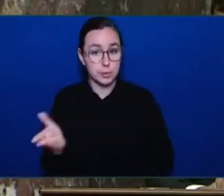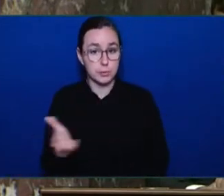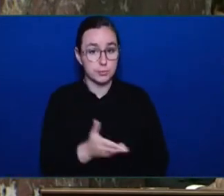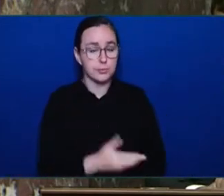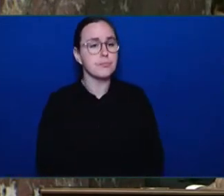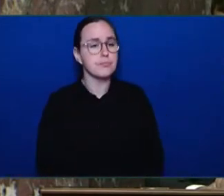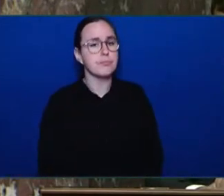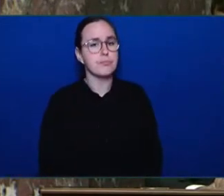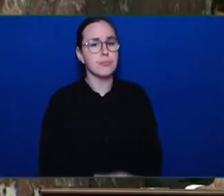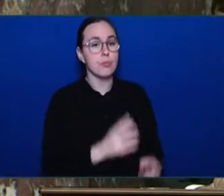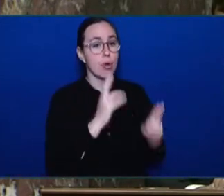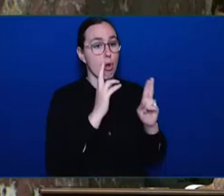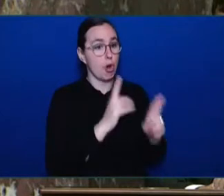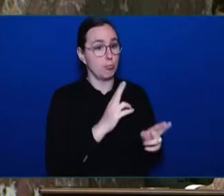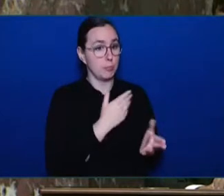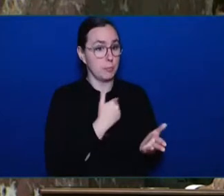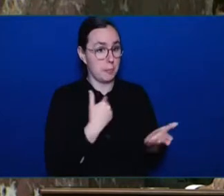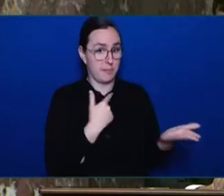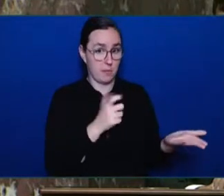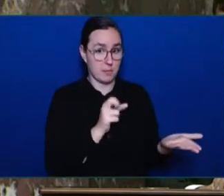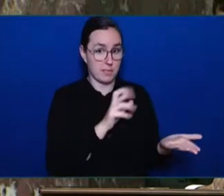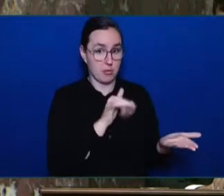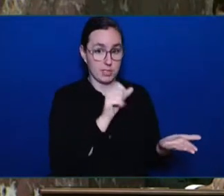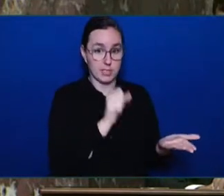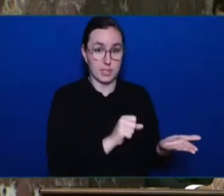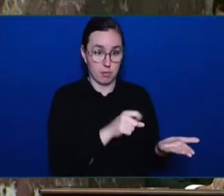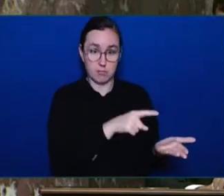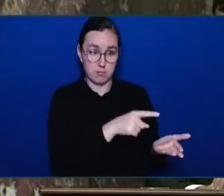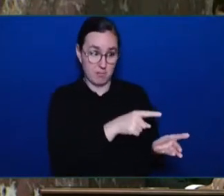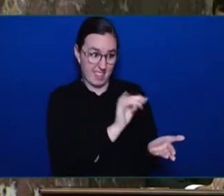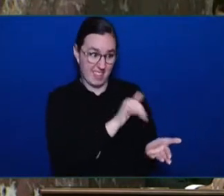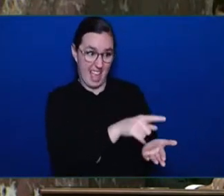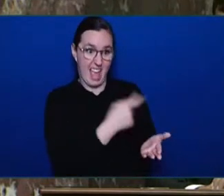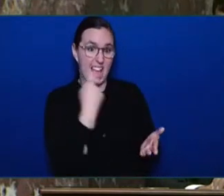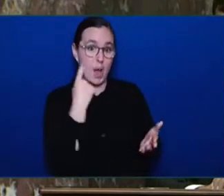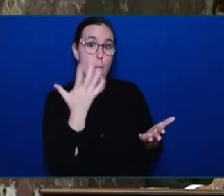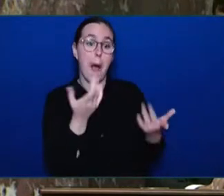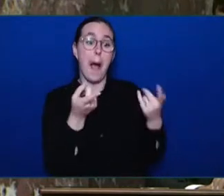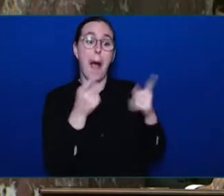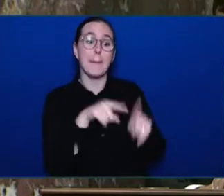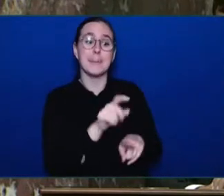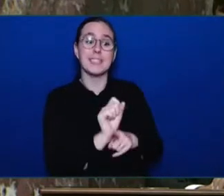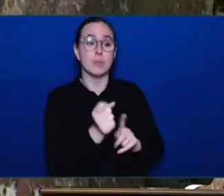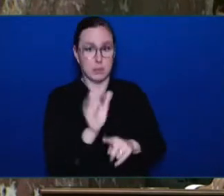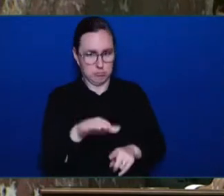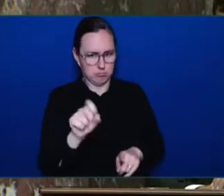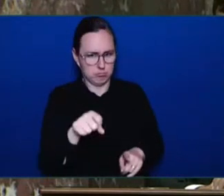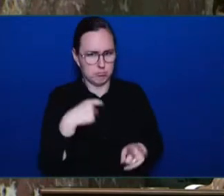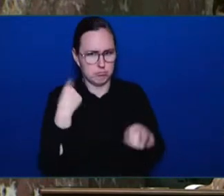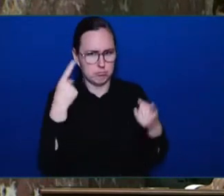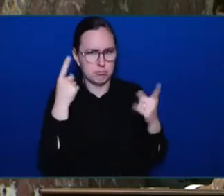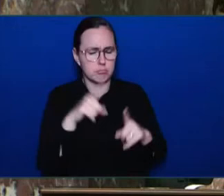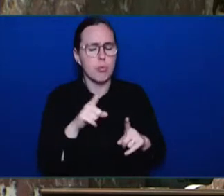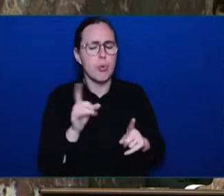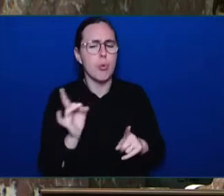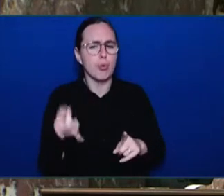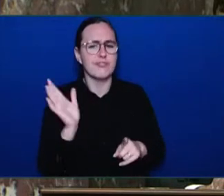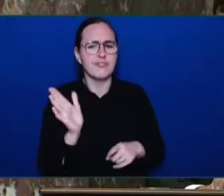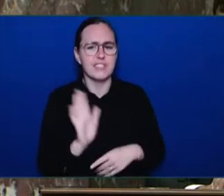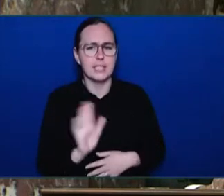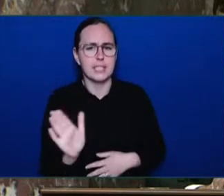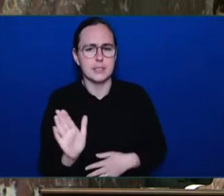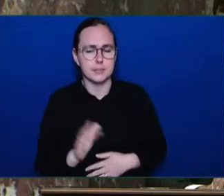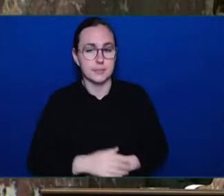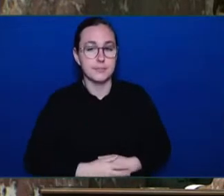spoken with the Urban Mayors Caucus before going to meet our counterpart in Ottawa. We have had enormous